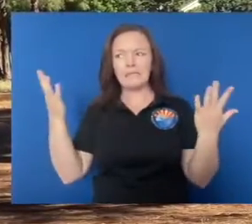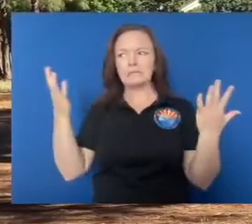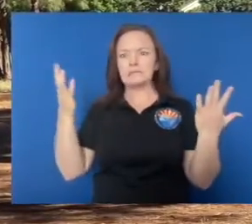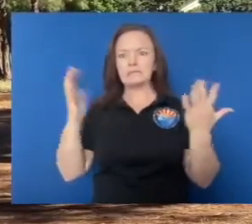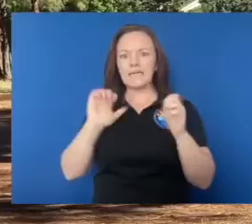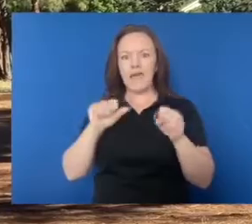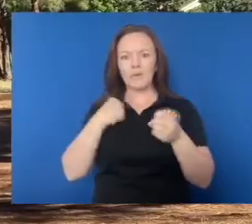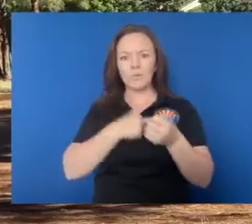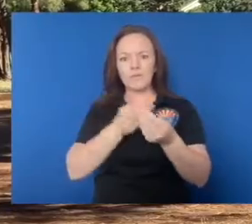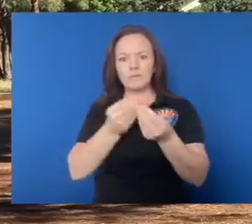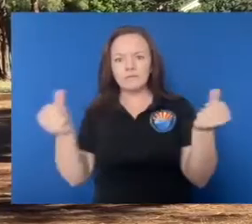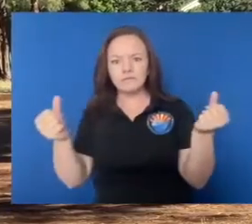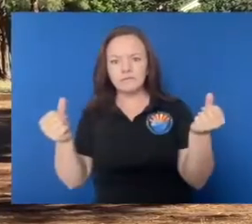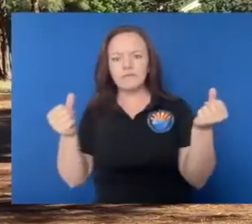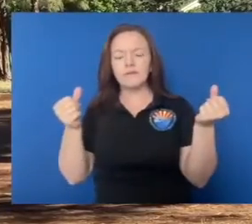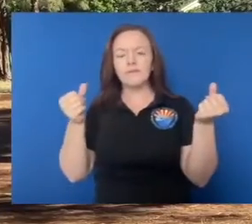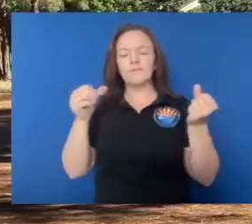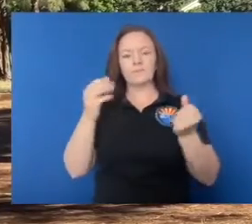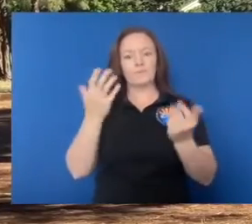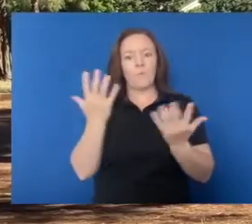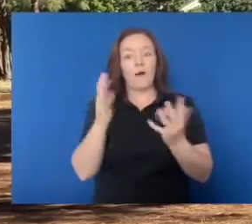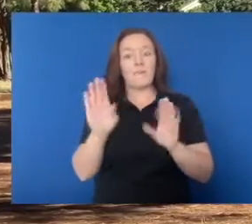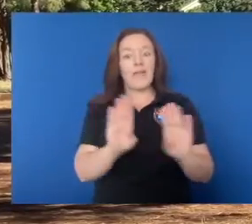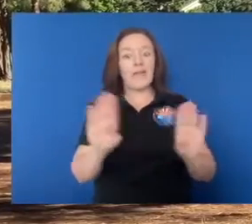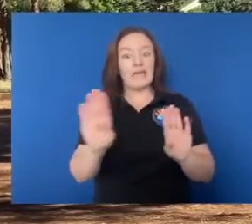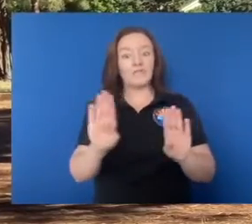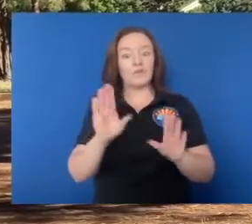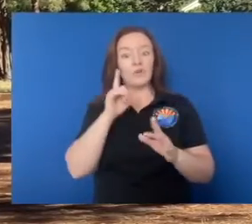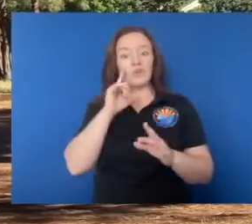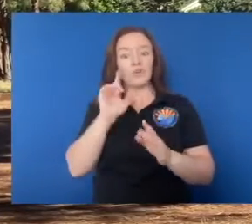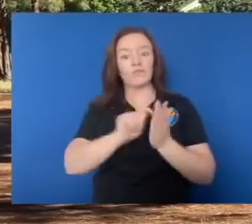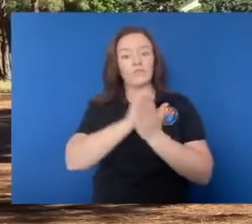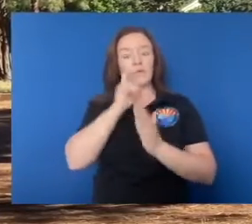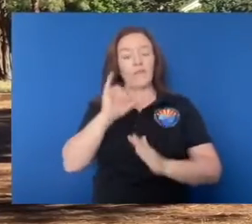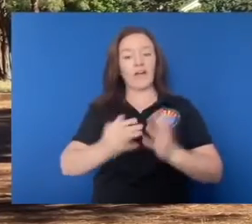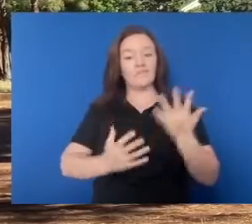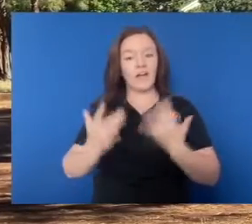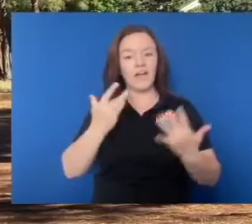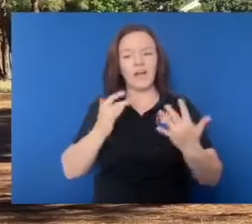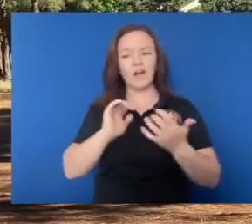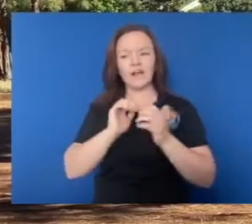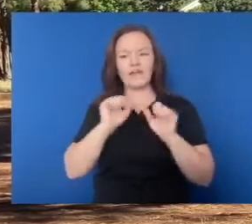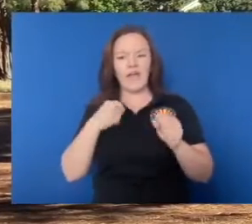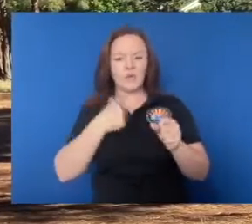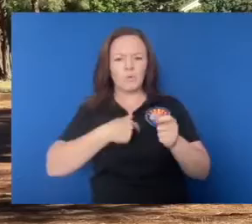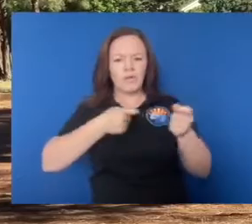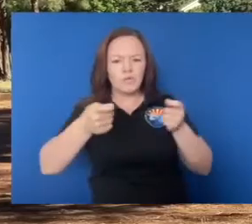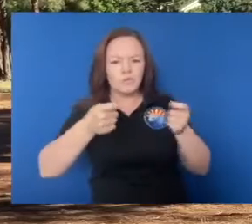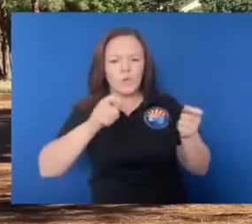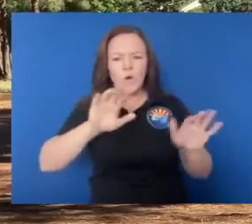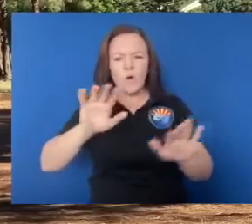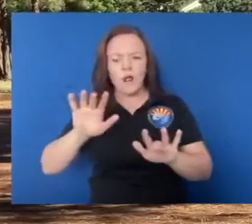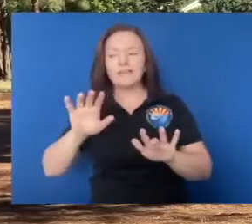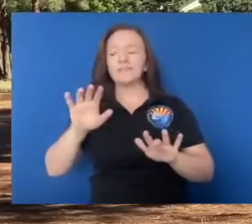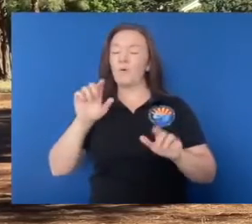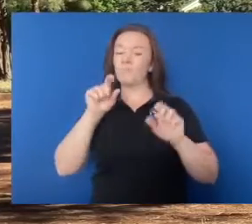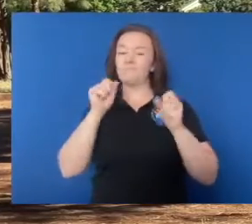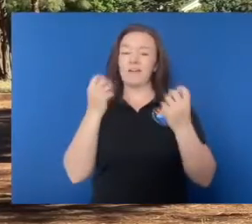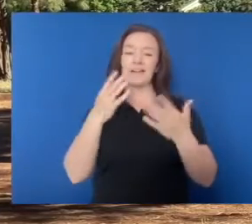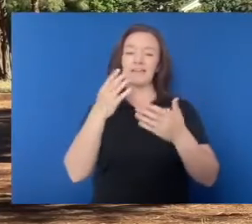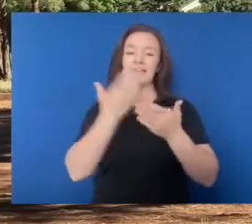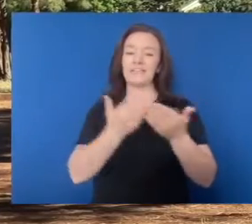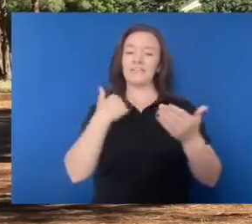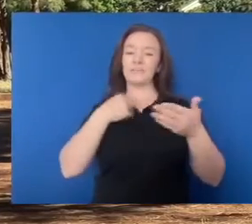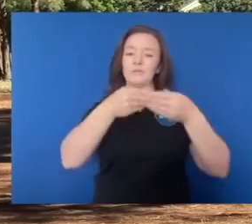what kind of fire behavior that is? What kind of resistance to control? I mean, the list goes on and on. There are lots of things that we look at, it's not just a